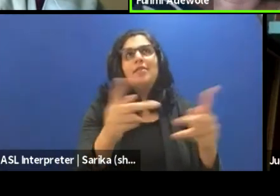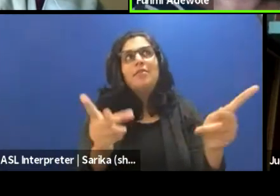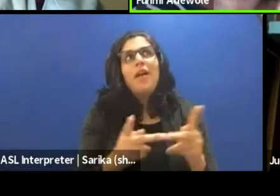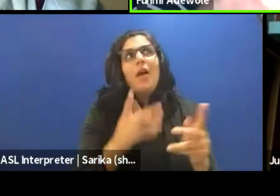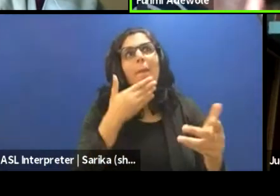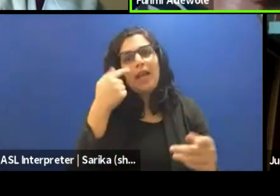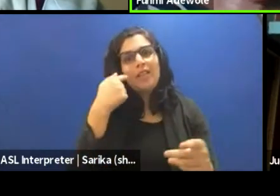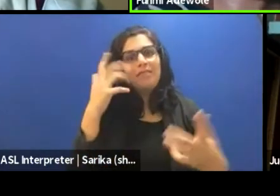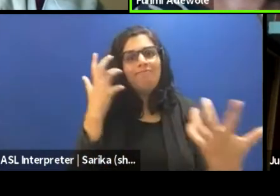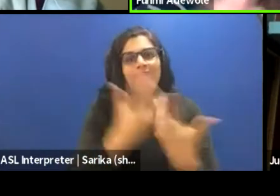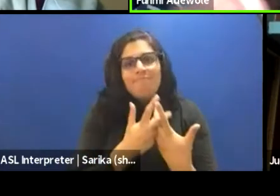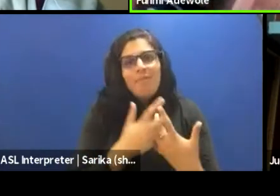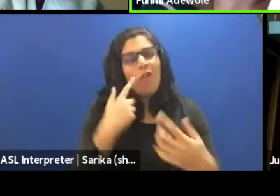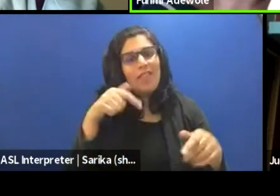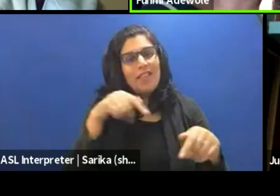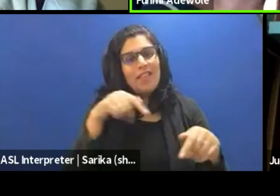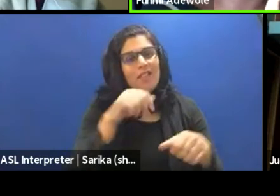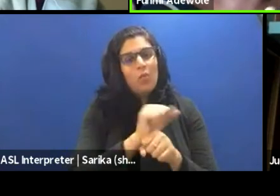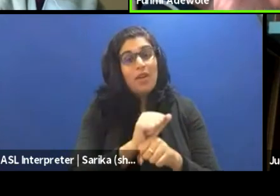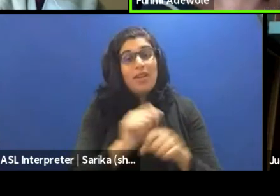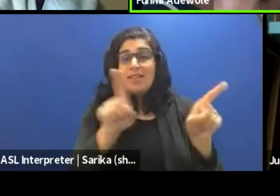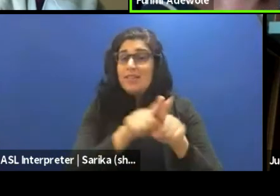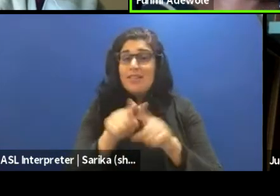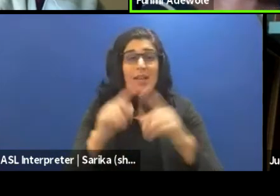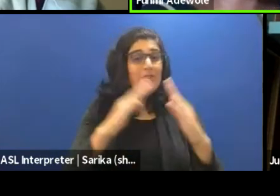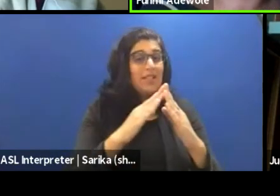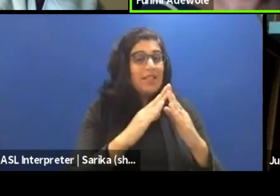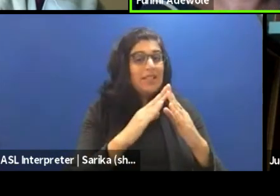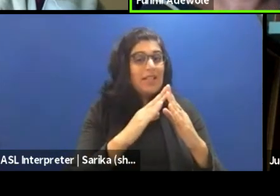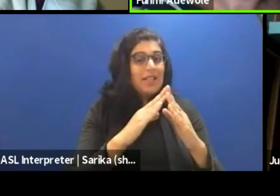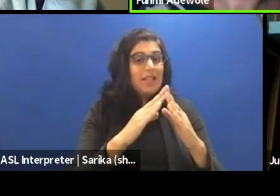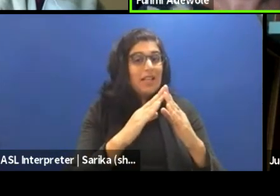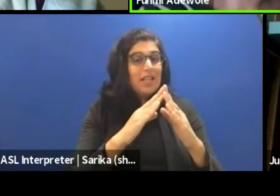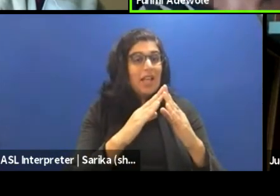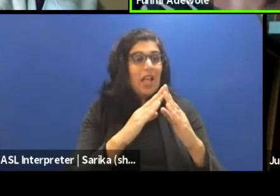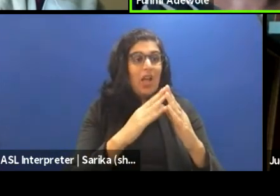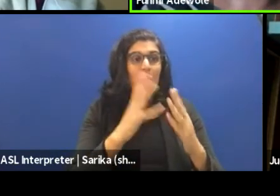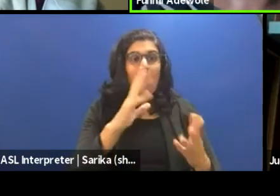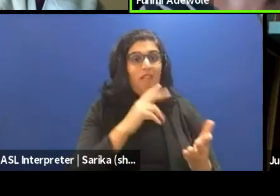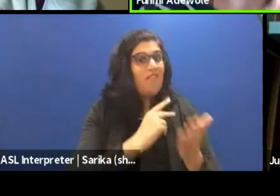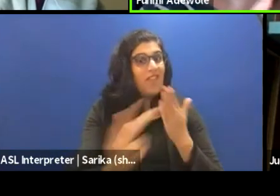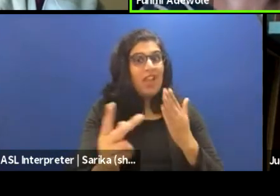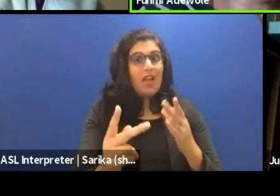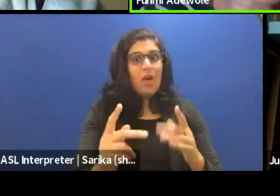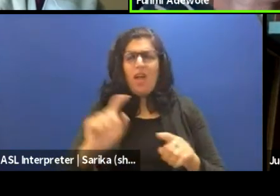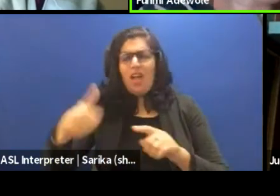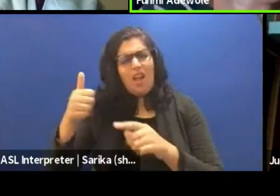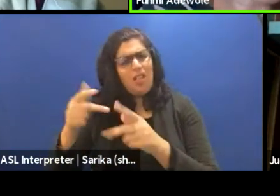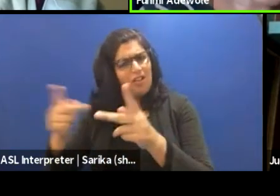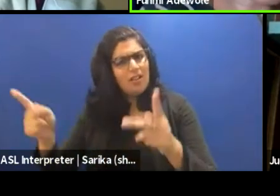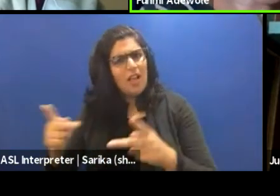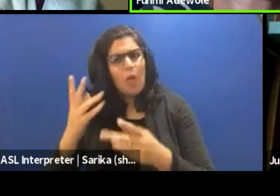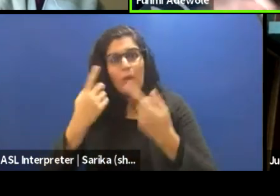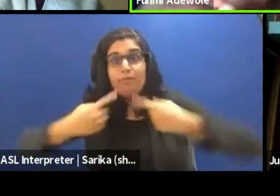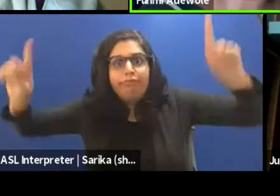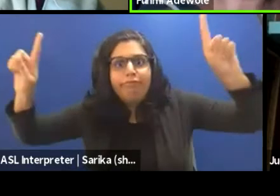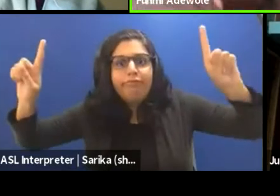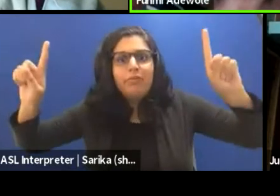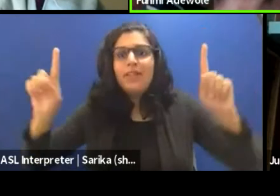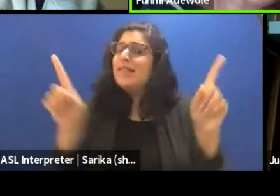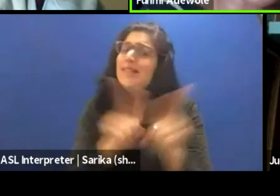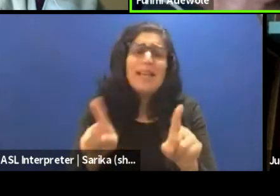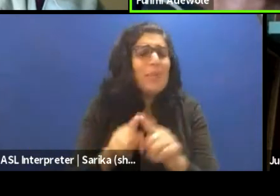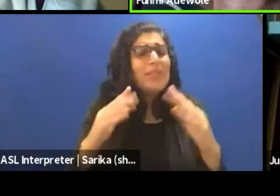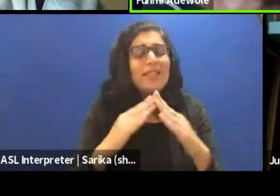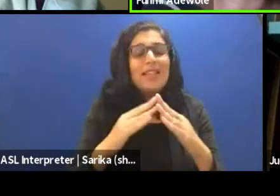the same city, if you put it in one venue, it will fall flat, you put it in another venue, it will be a raging success, because of